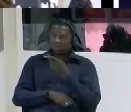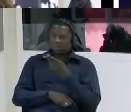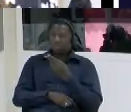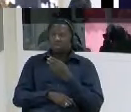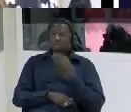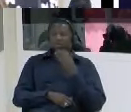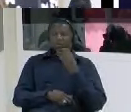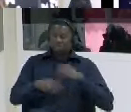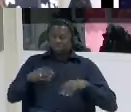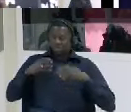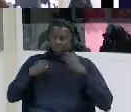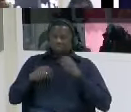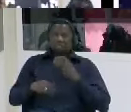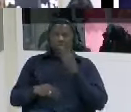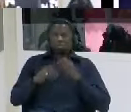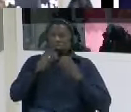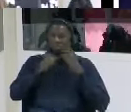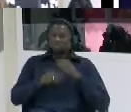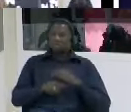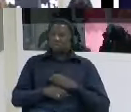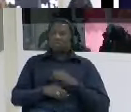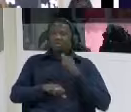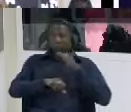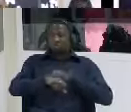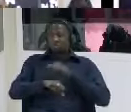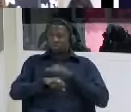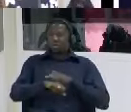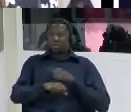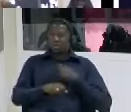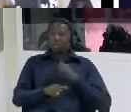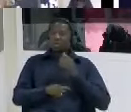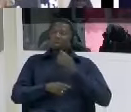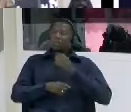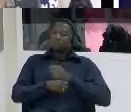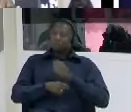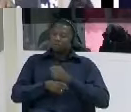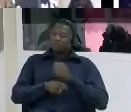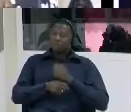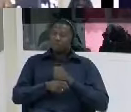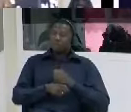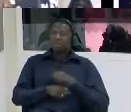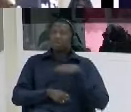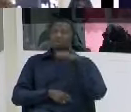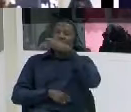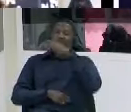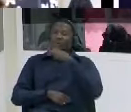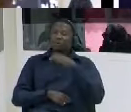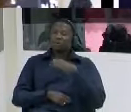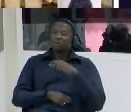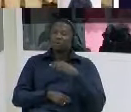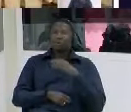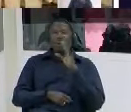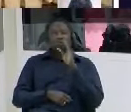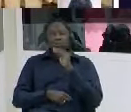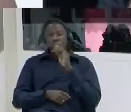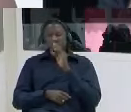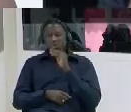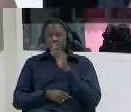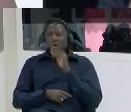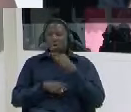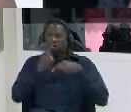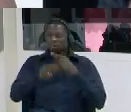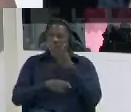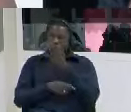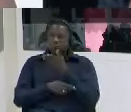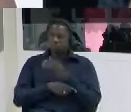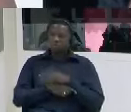and had been tortured and he made um false allegations against you which you said was because he